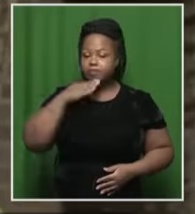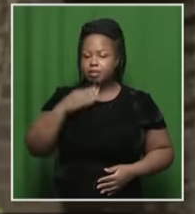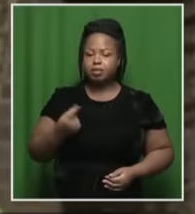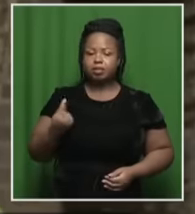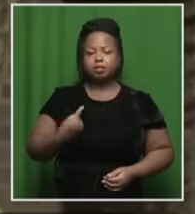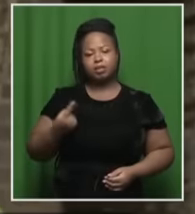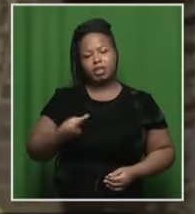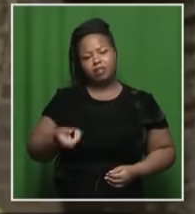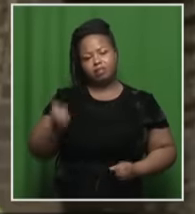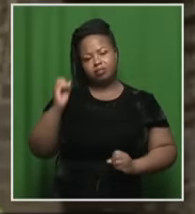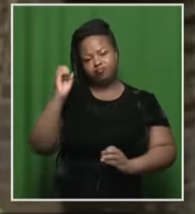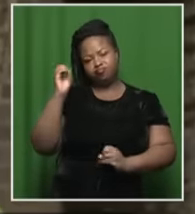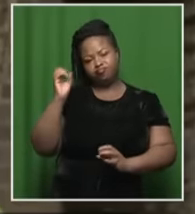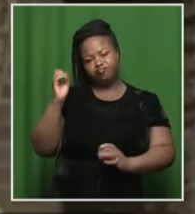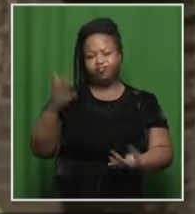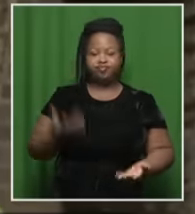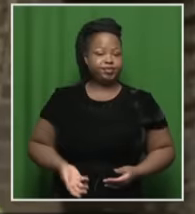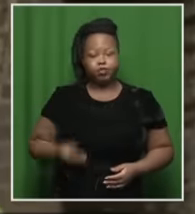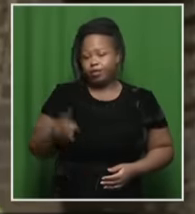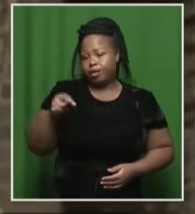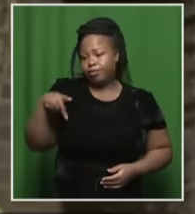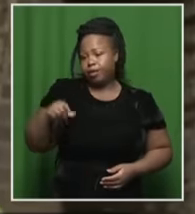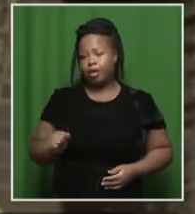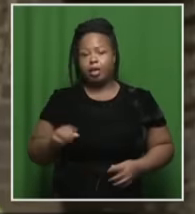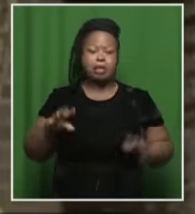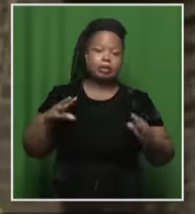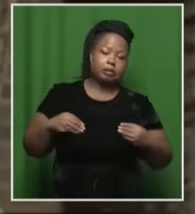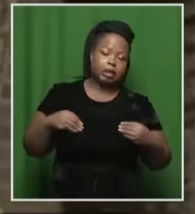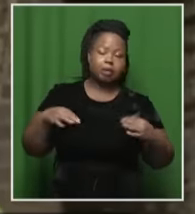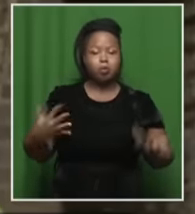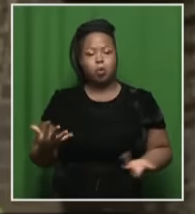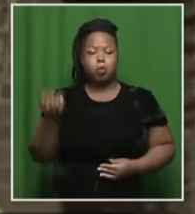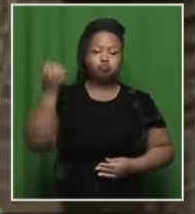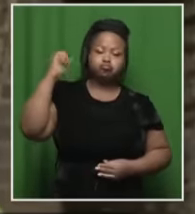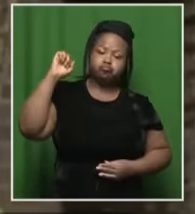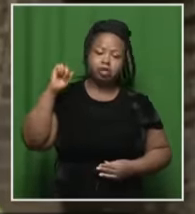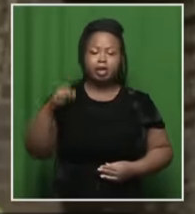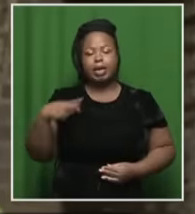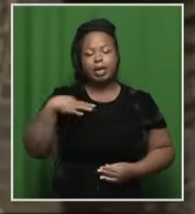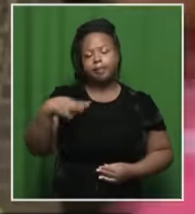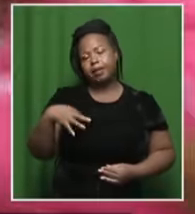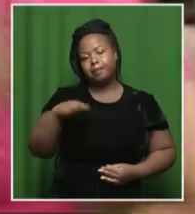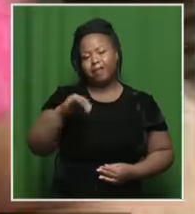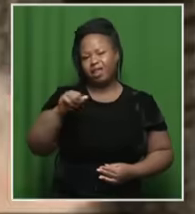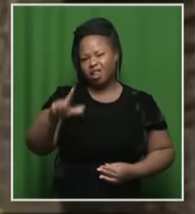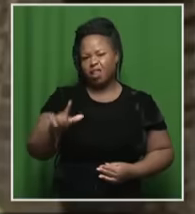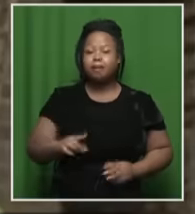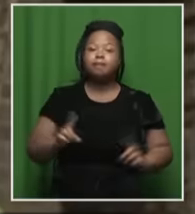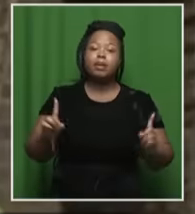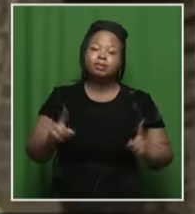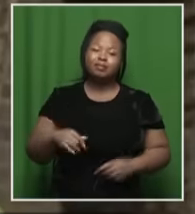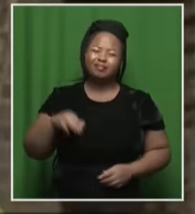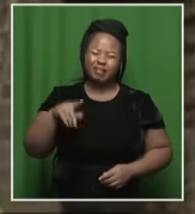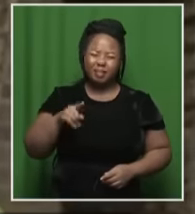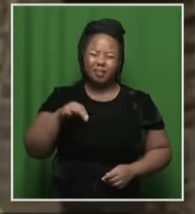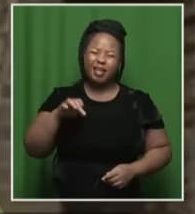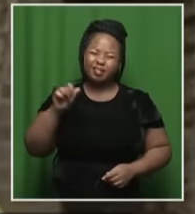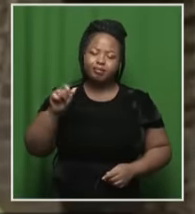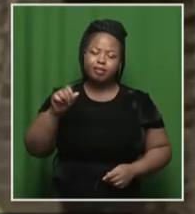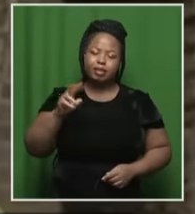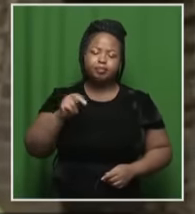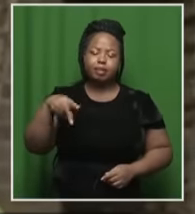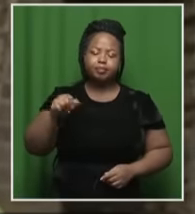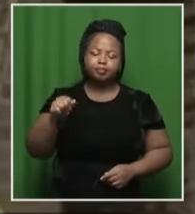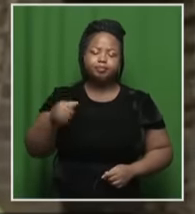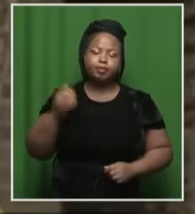that case. It's neither here nor there whether the NPA is opposing or for the bail. Of course, it does assist that the NPA is opposing, but because of the